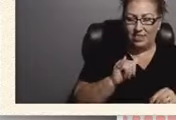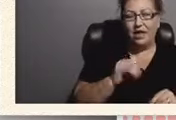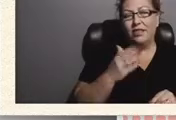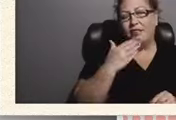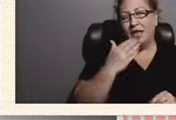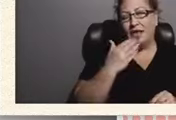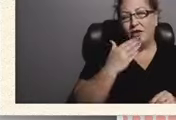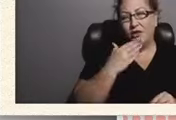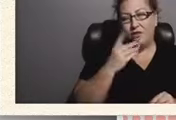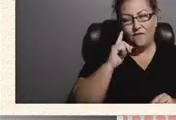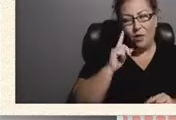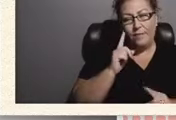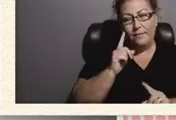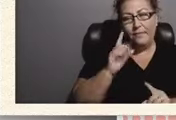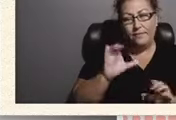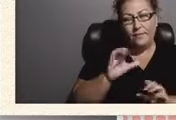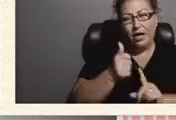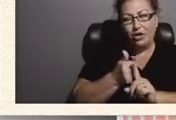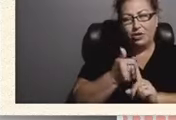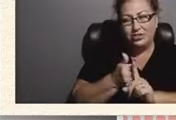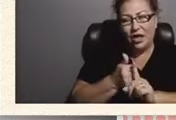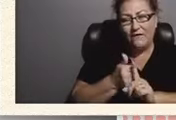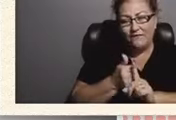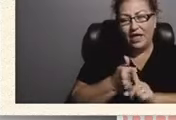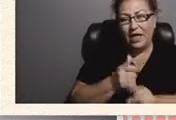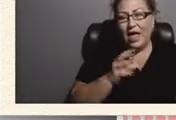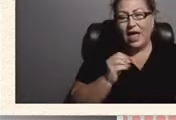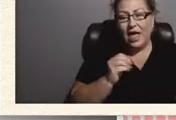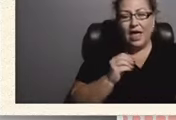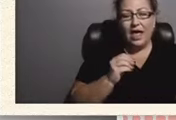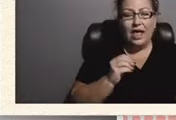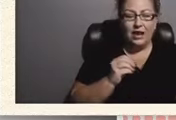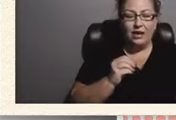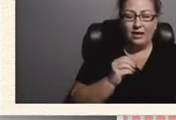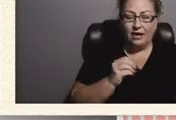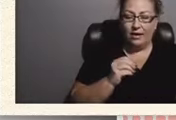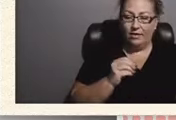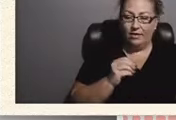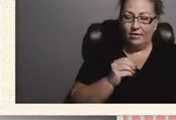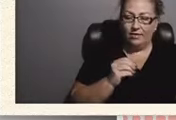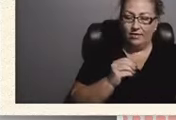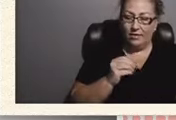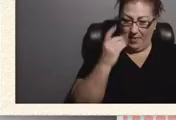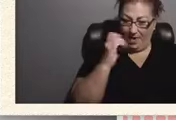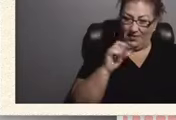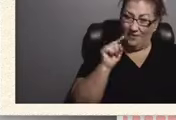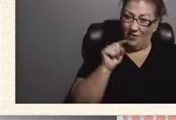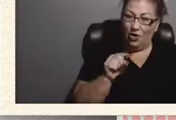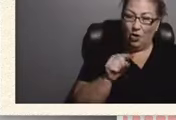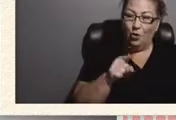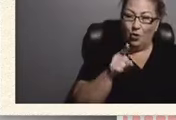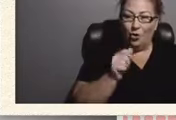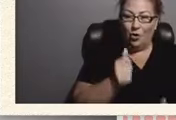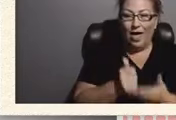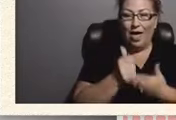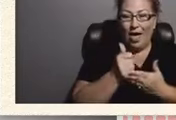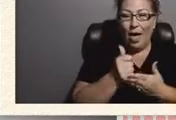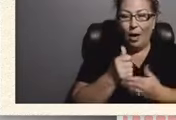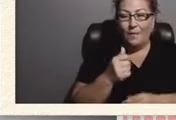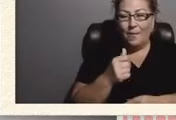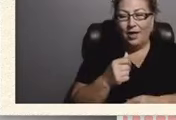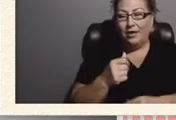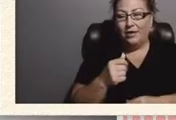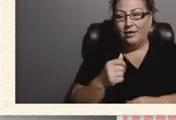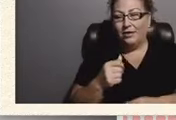and and by you being you you're helping hide this sound teacher you